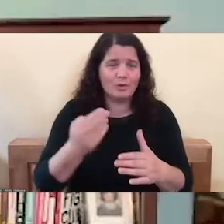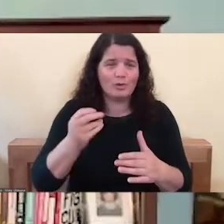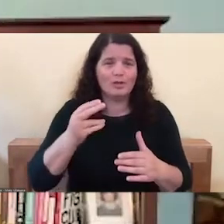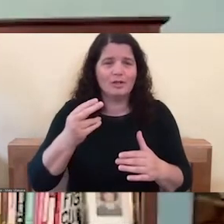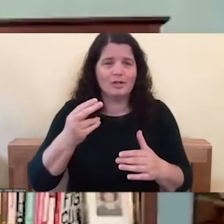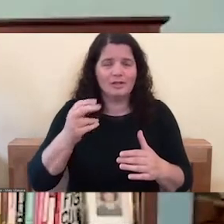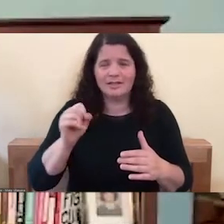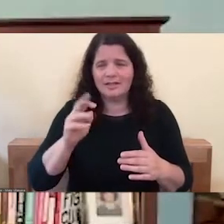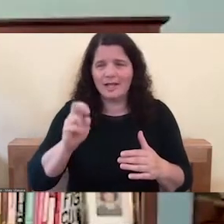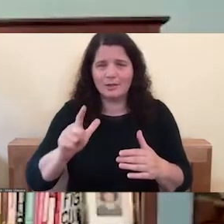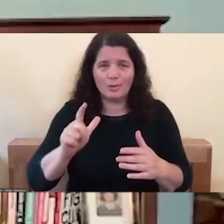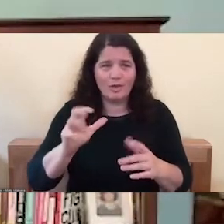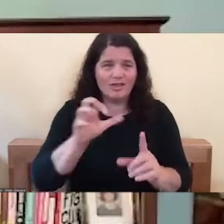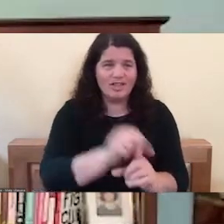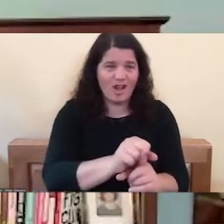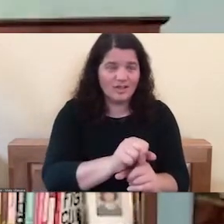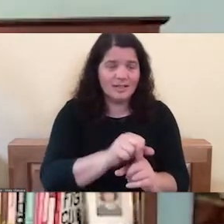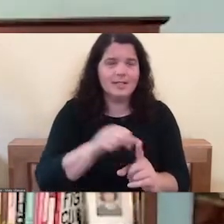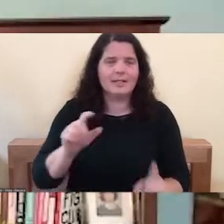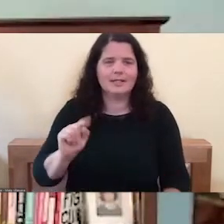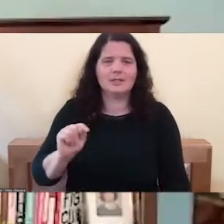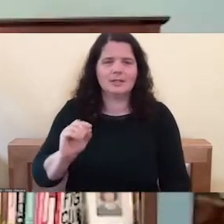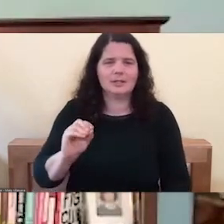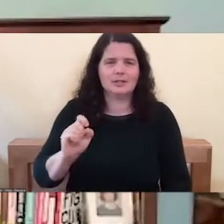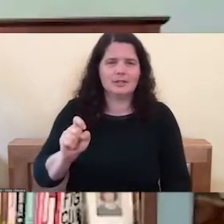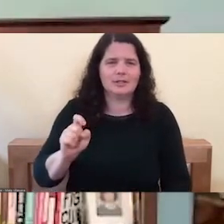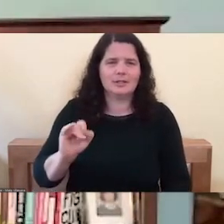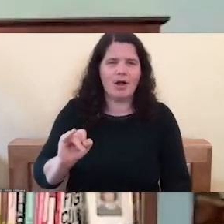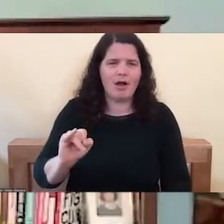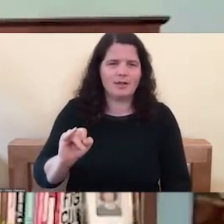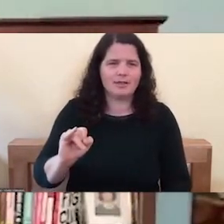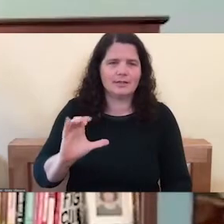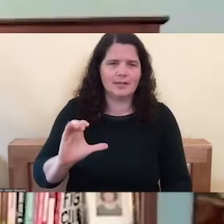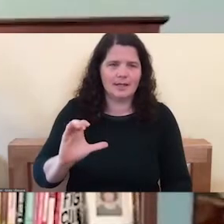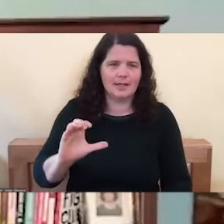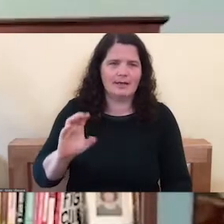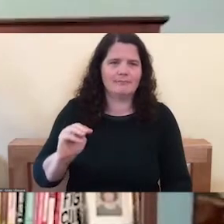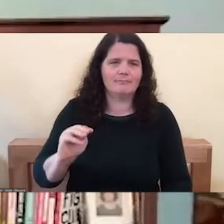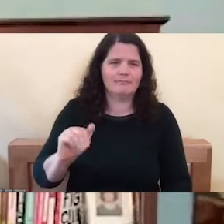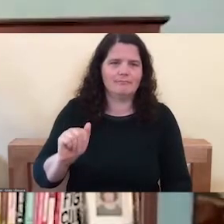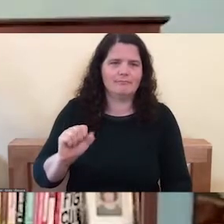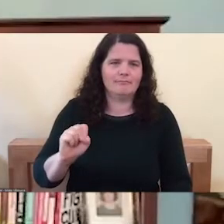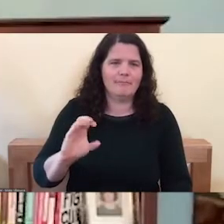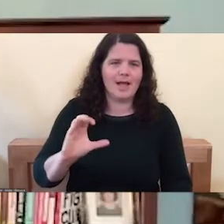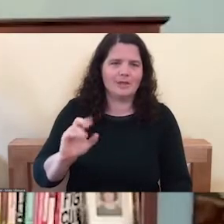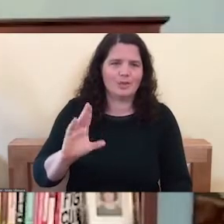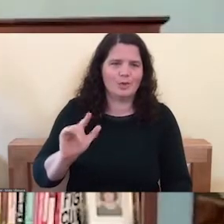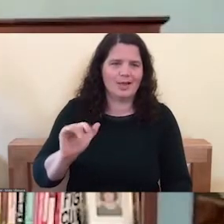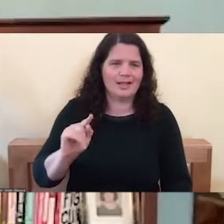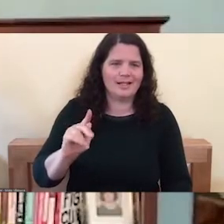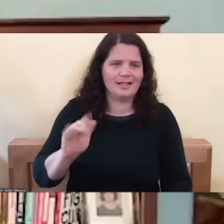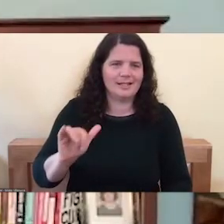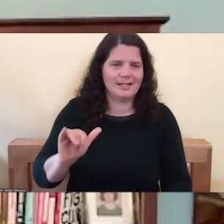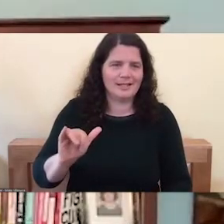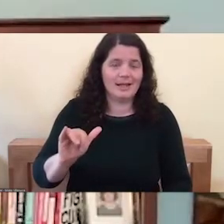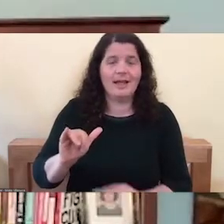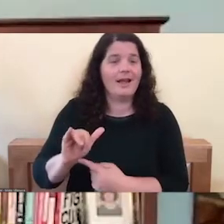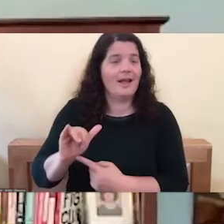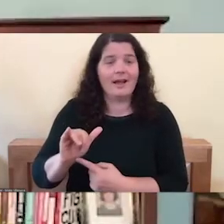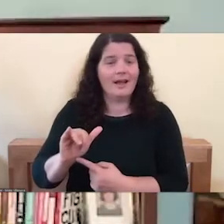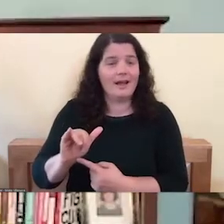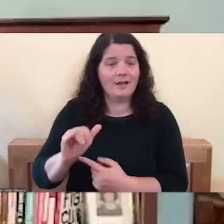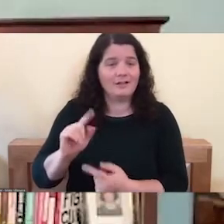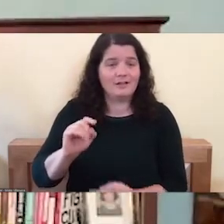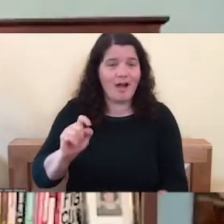toxic masculinity? It's fierceness without any tenderness, right? It's all about the anger and the power without